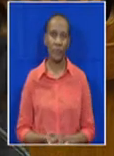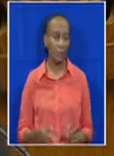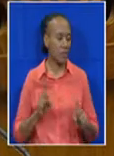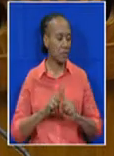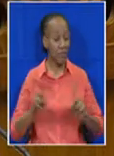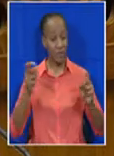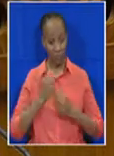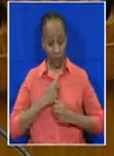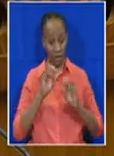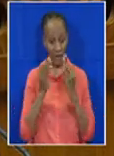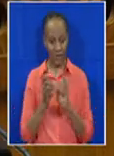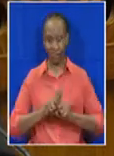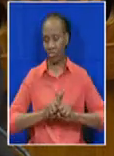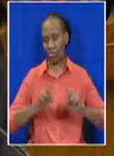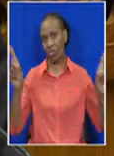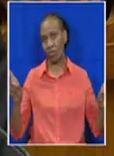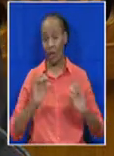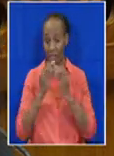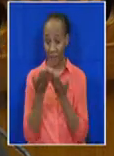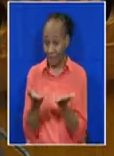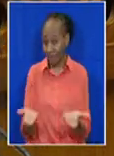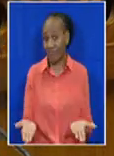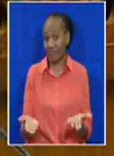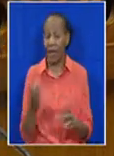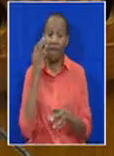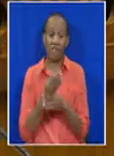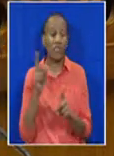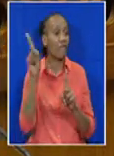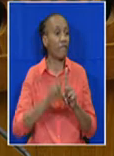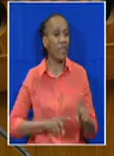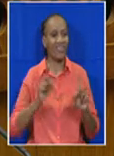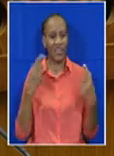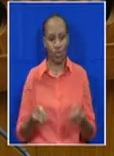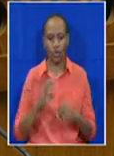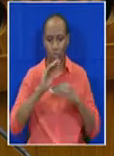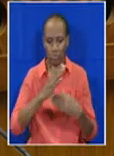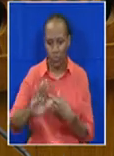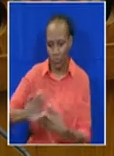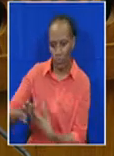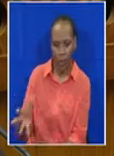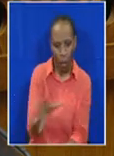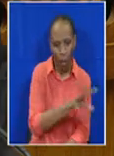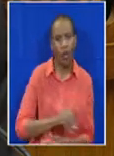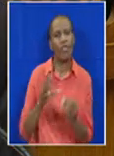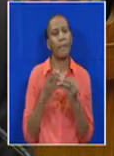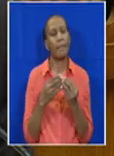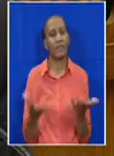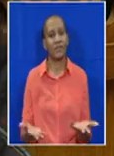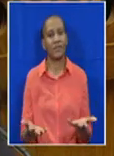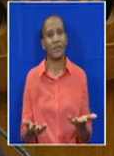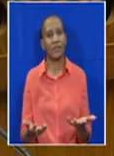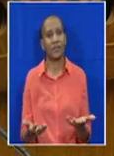dysfunctional family. In our family, the father fails to provide equal protection to all members of the fishing community.